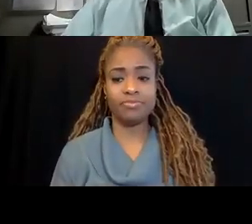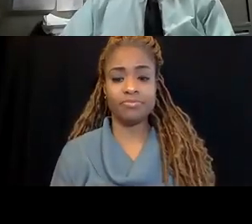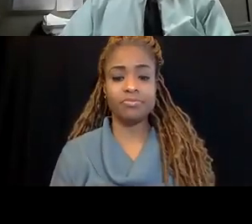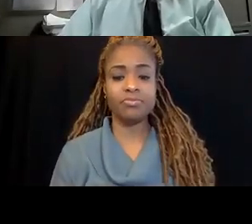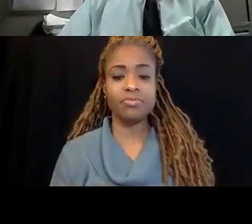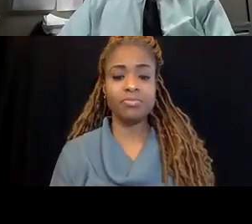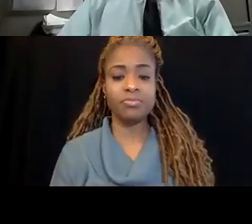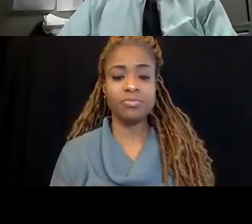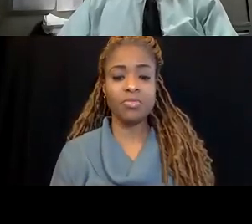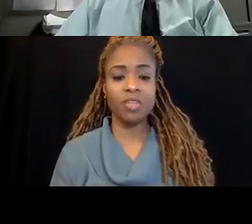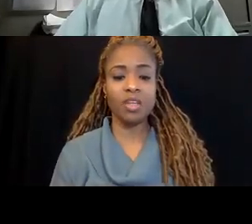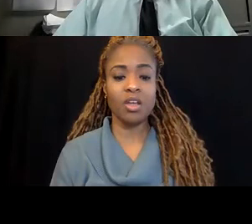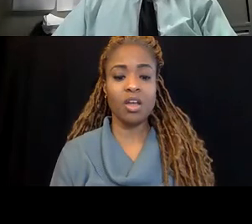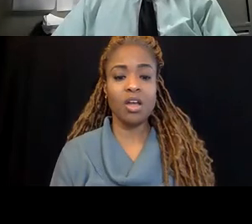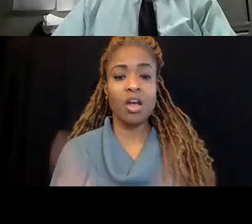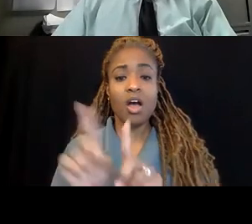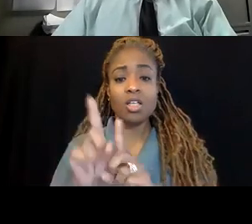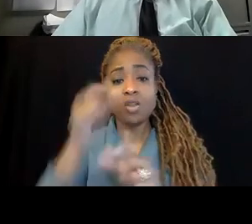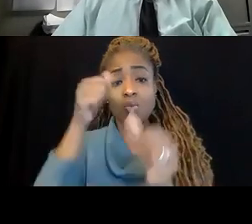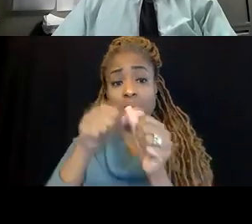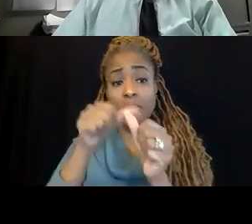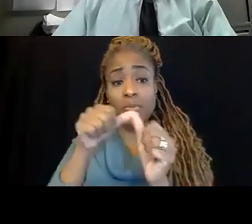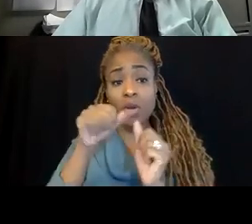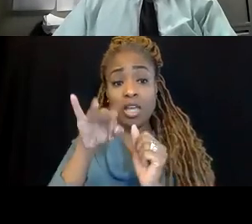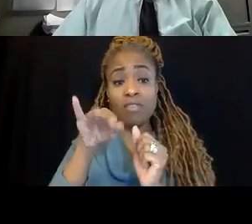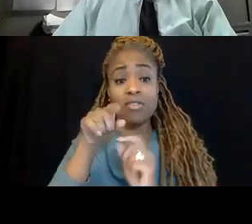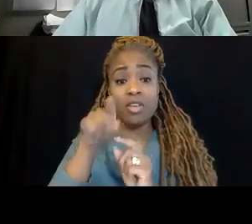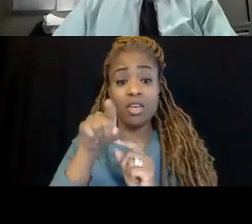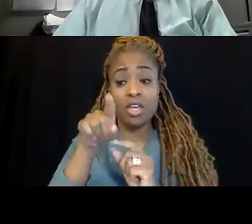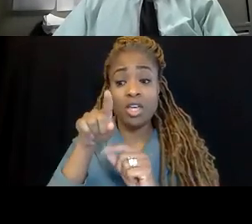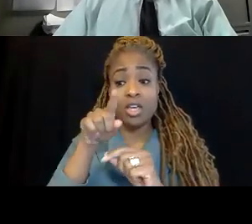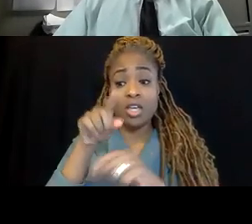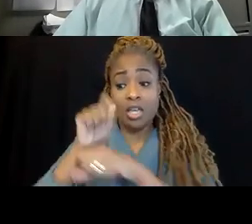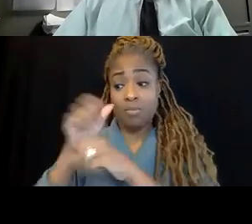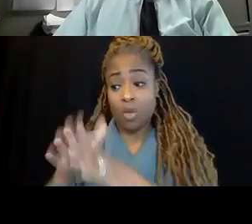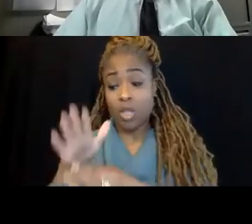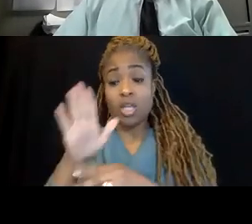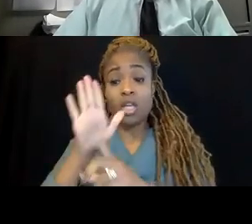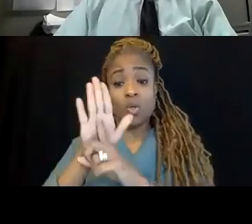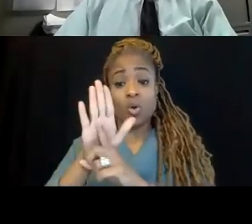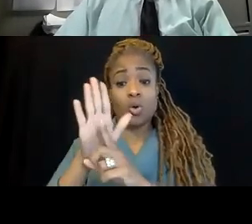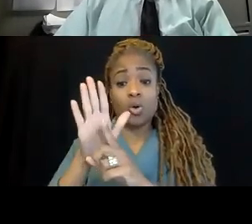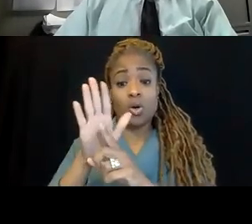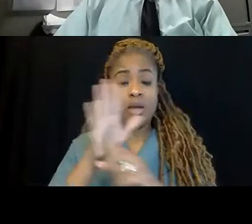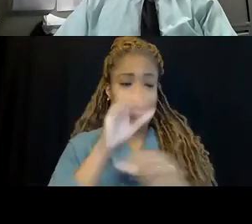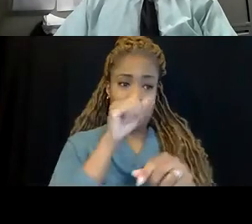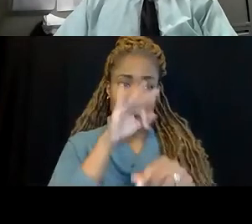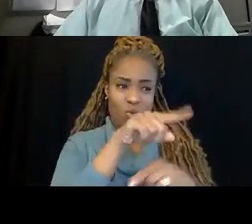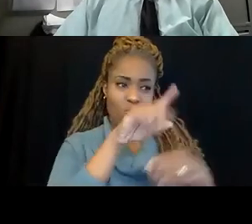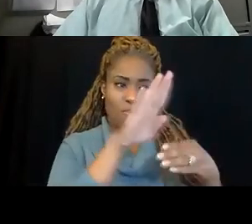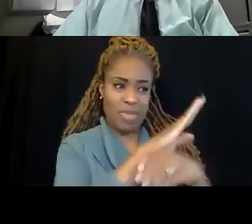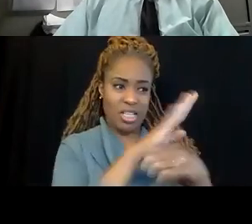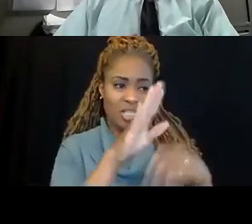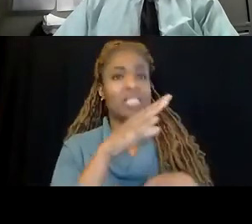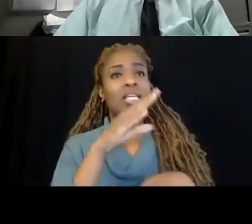And just remember, if you're an employer and your employee exercises their rights under the MIOSHA